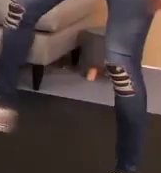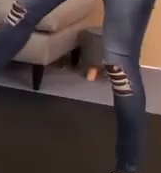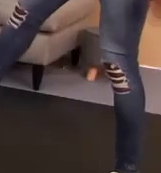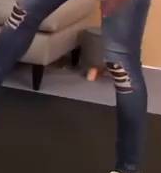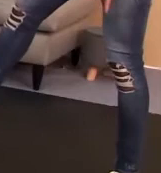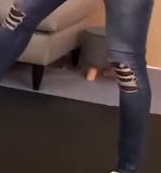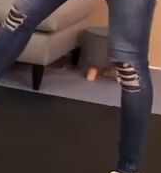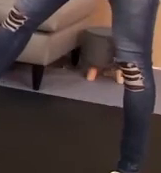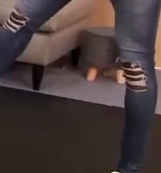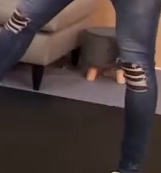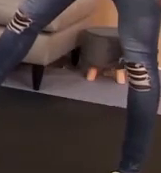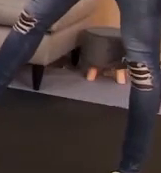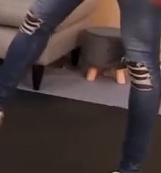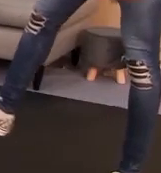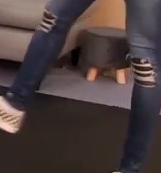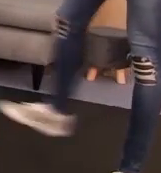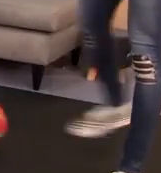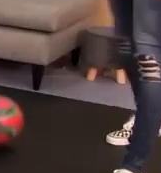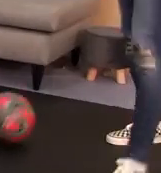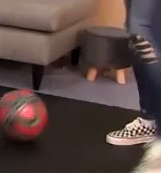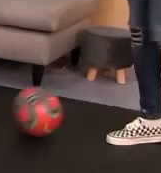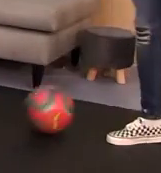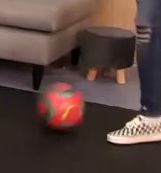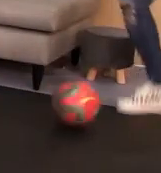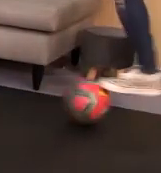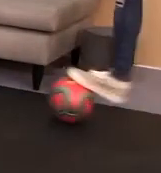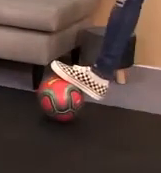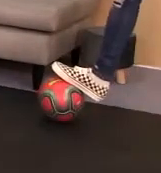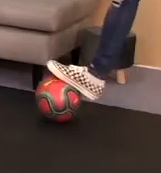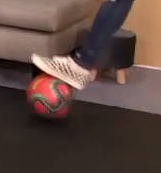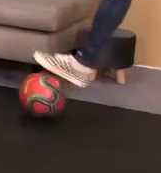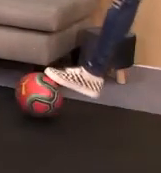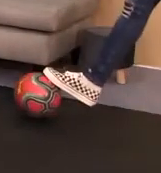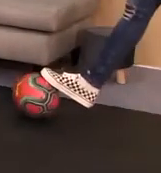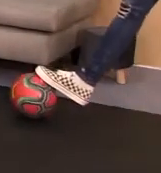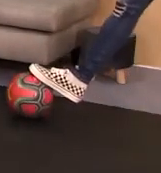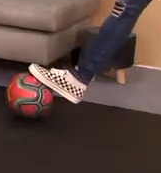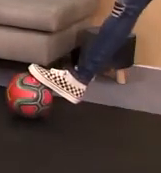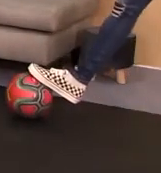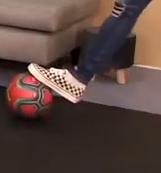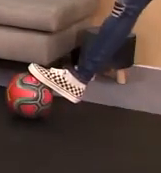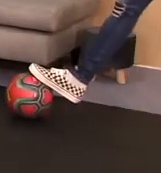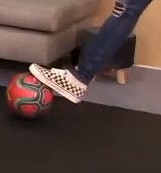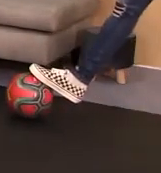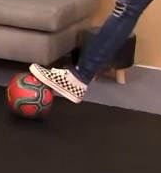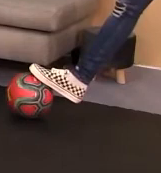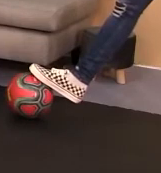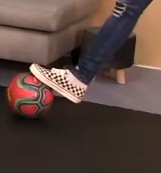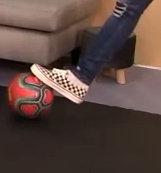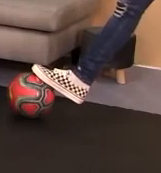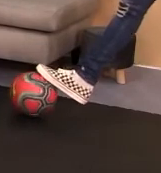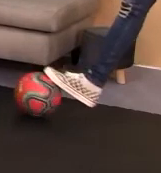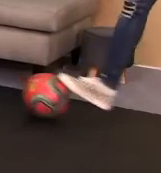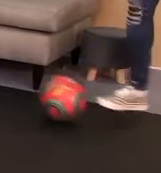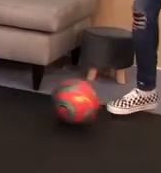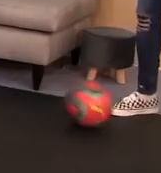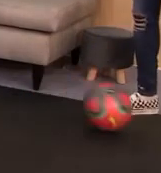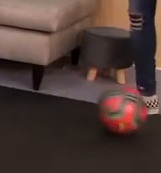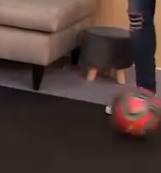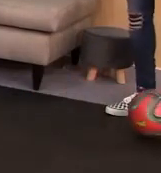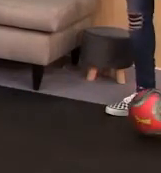c, and that helps me learn. And it helps you with your movement? Mm-hmm. Okay. Right.